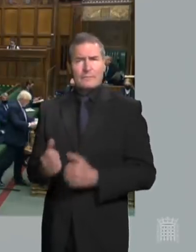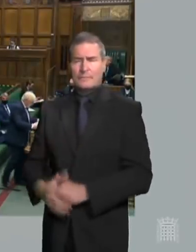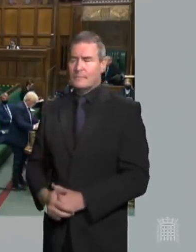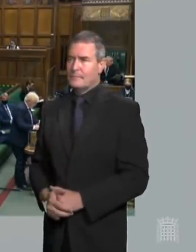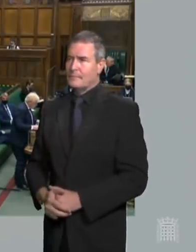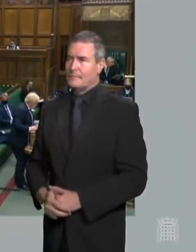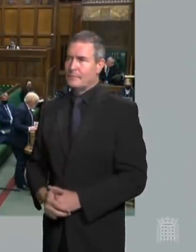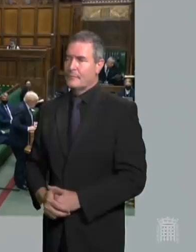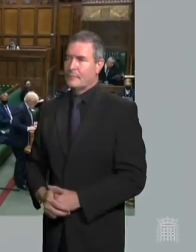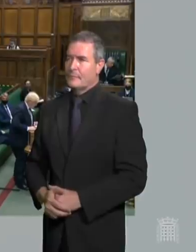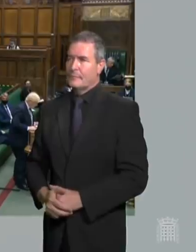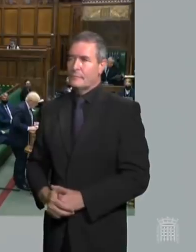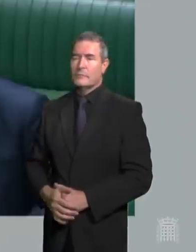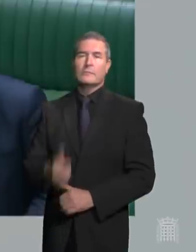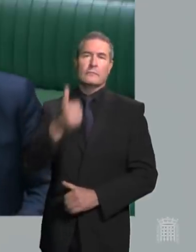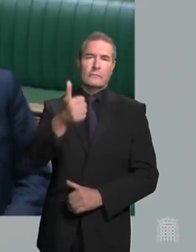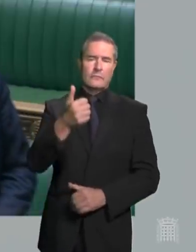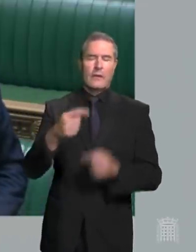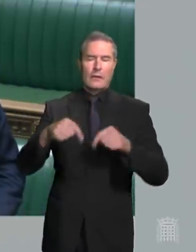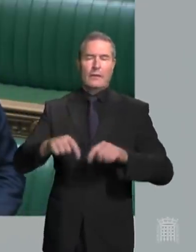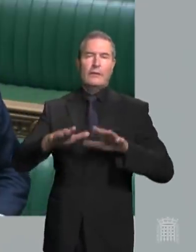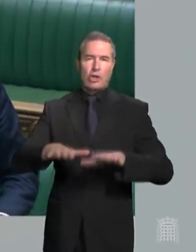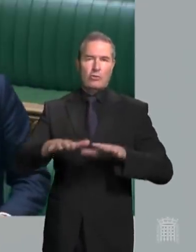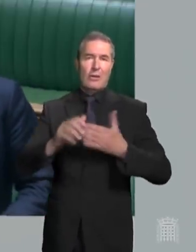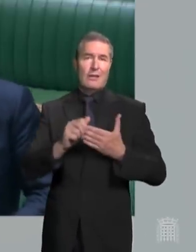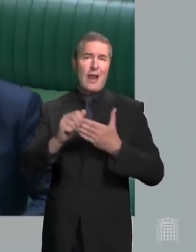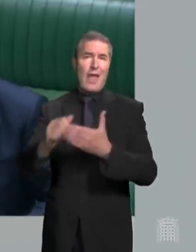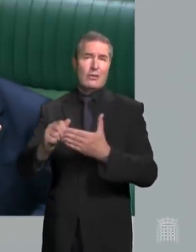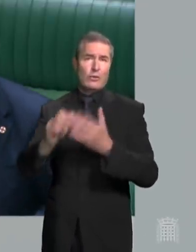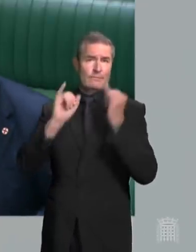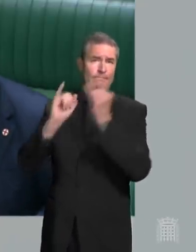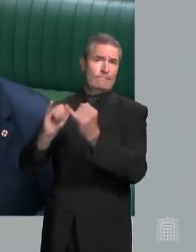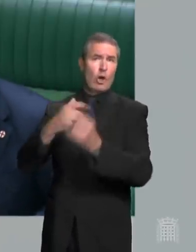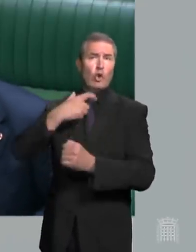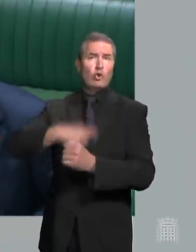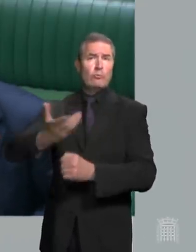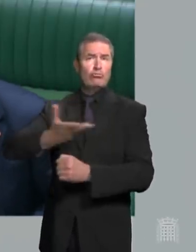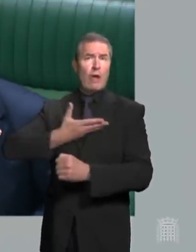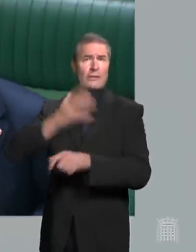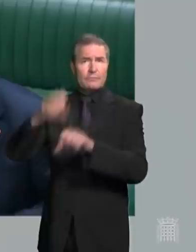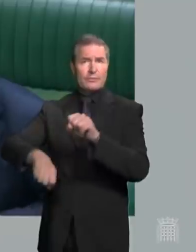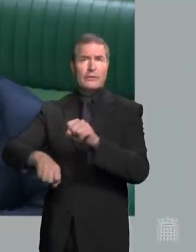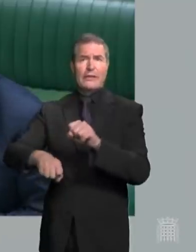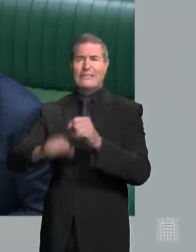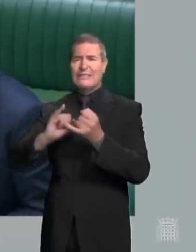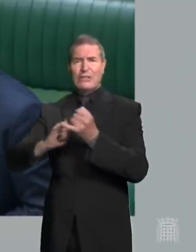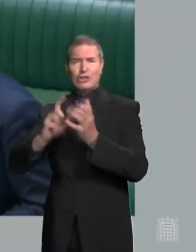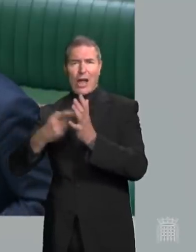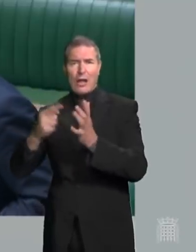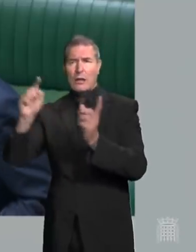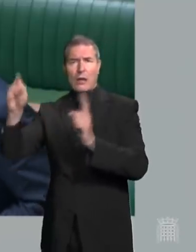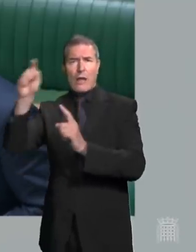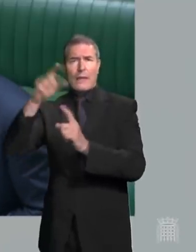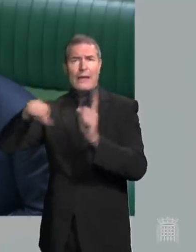I thank my honourable friend that this country has led the world in condemning human rights abuses in Xinjiang and putting sanctions on those